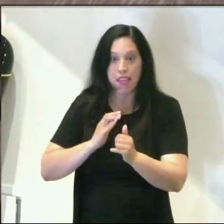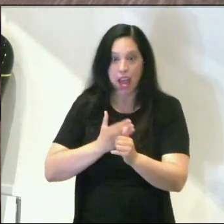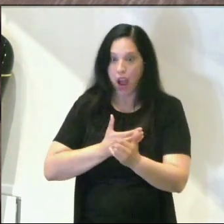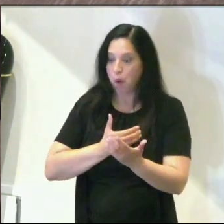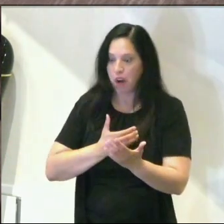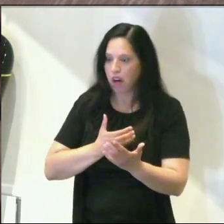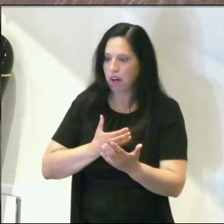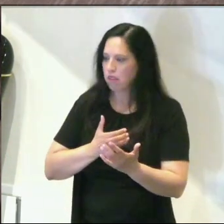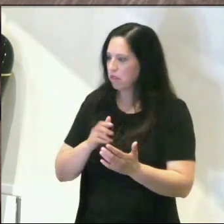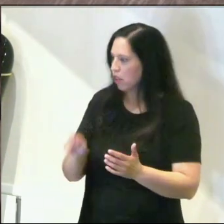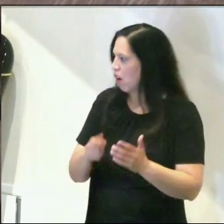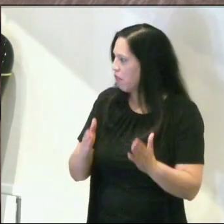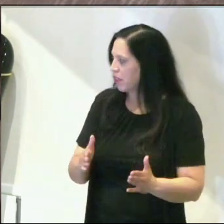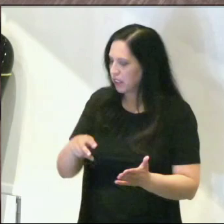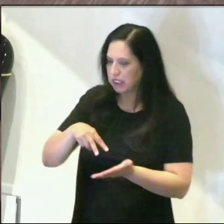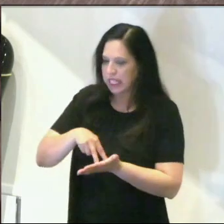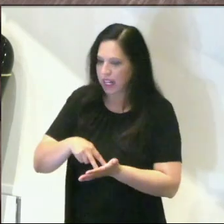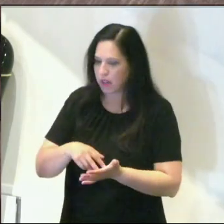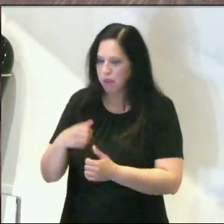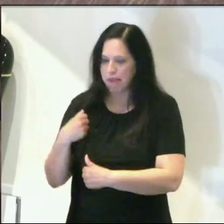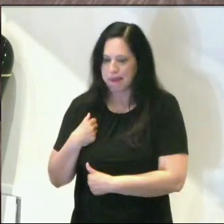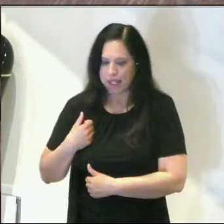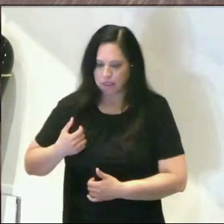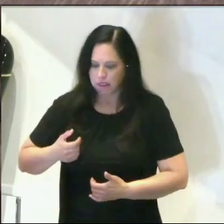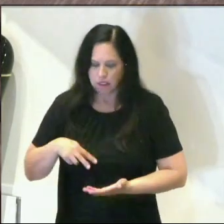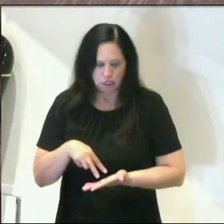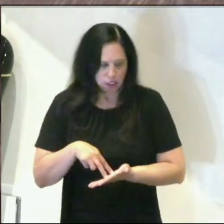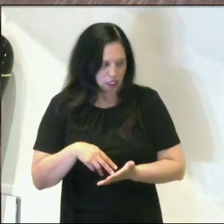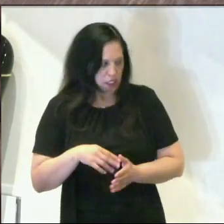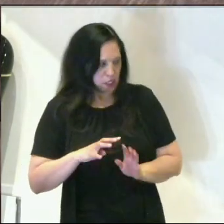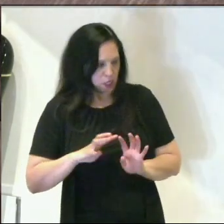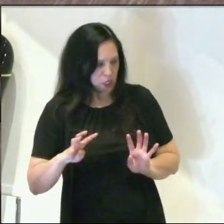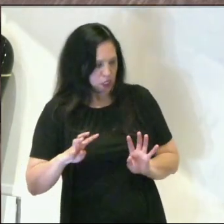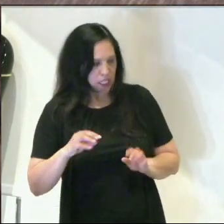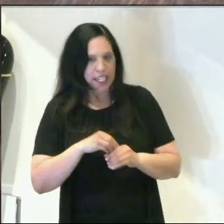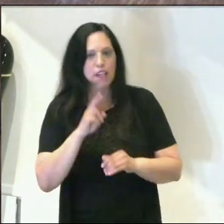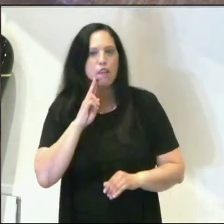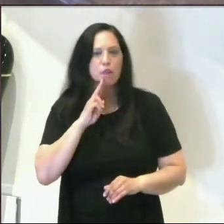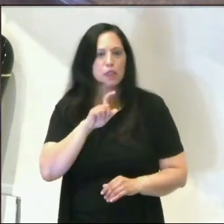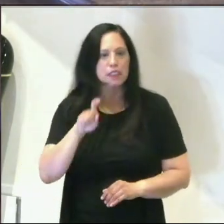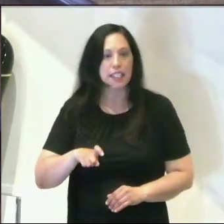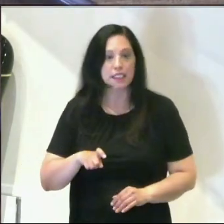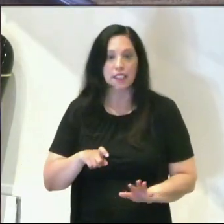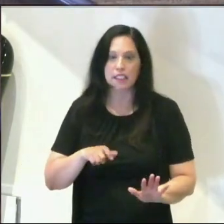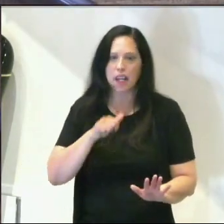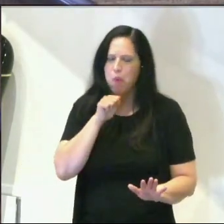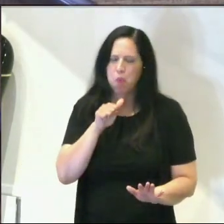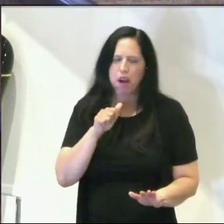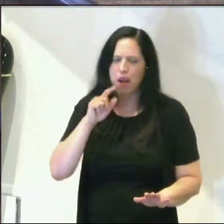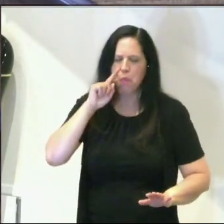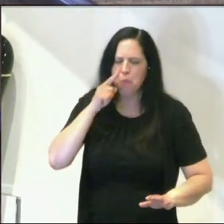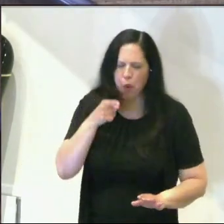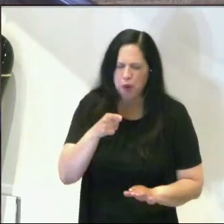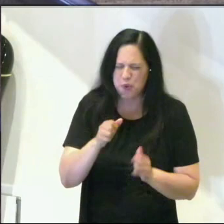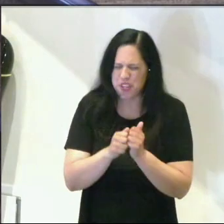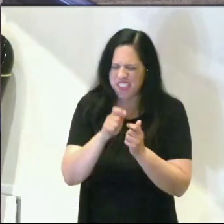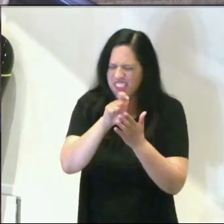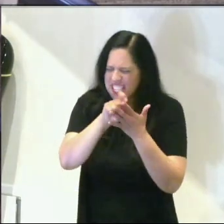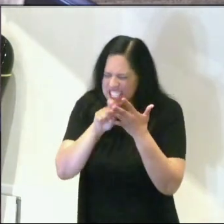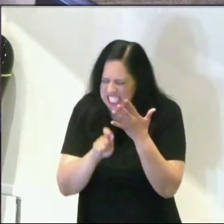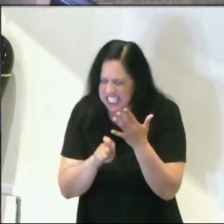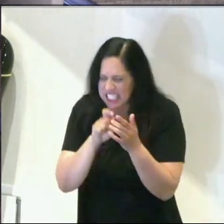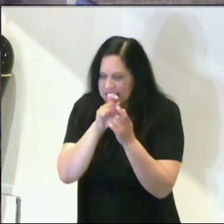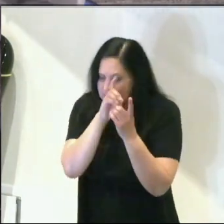standing up there with their golf bags on the side of I-45 in Houston, Texas. I'm not going to bore you with the details, but long story short,